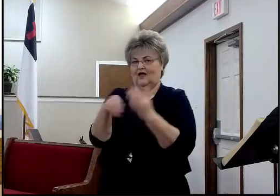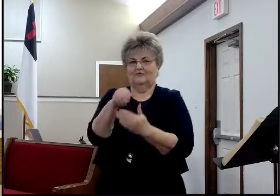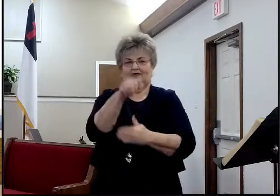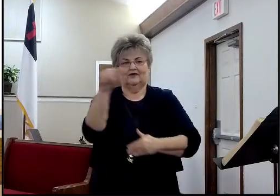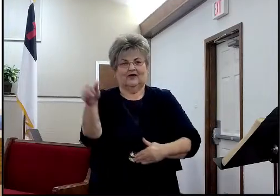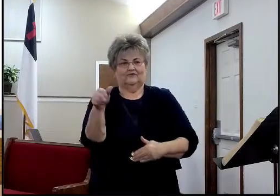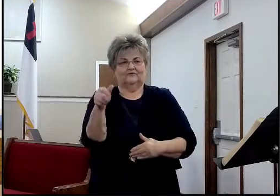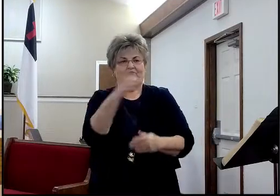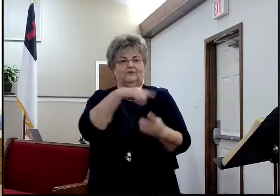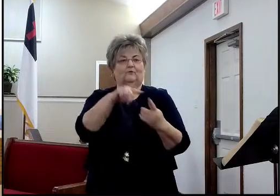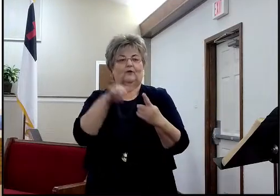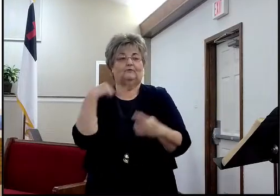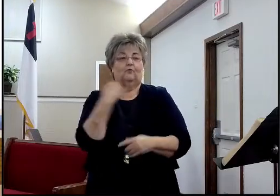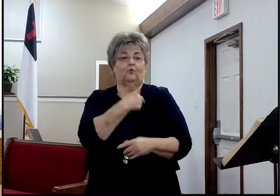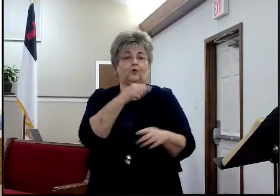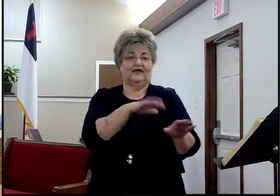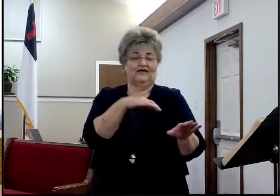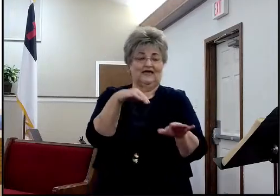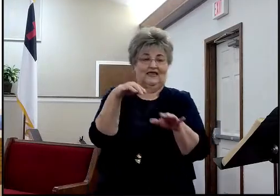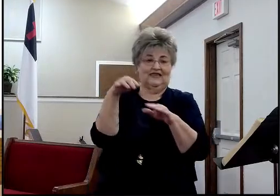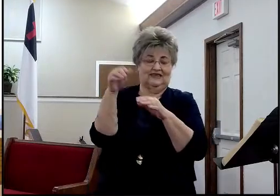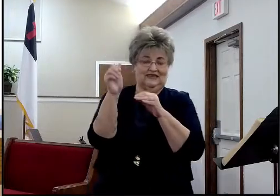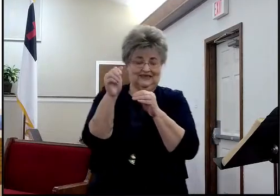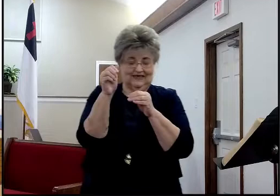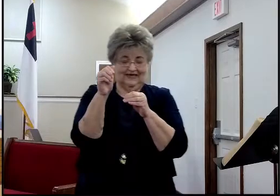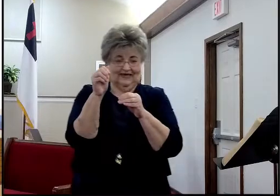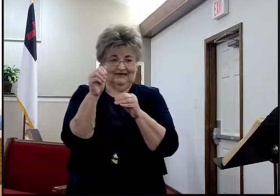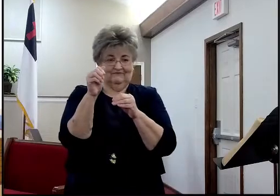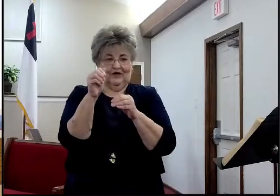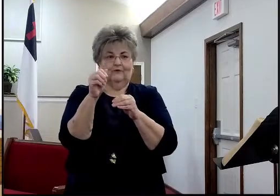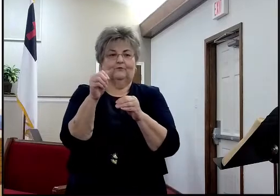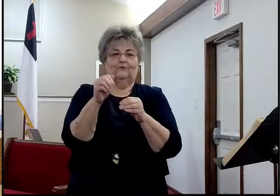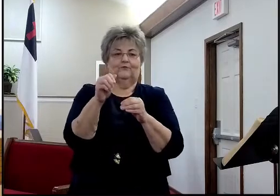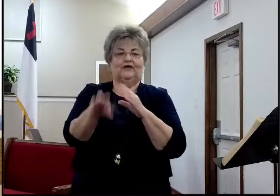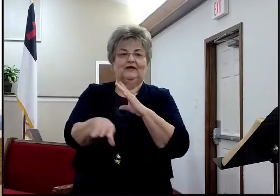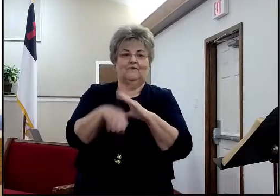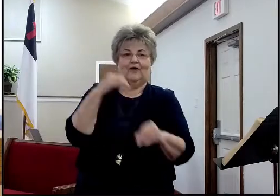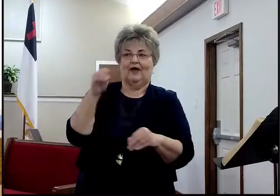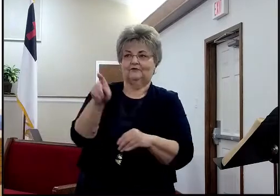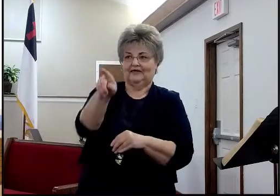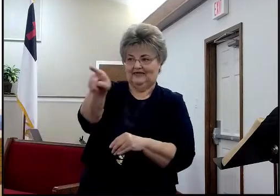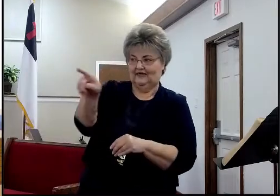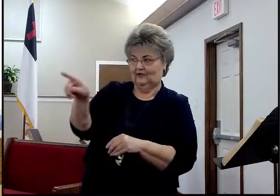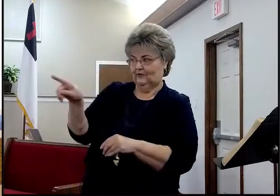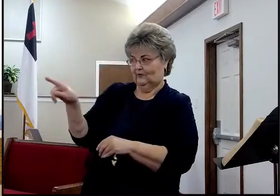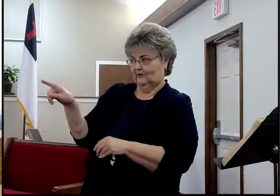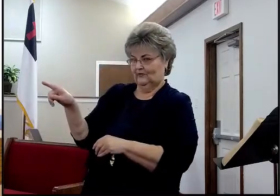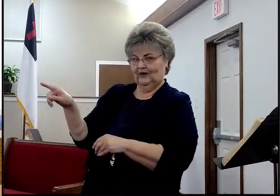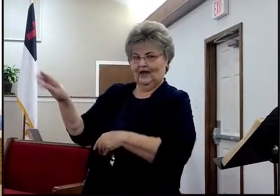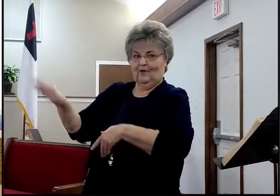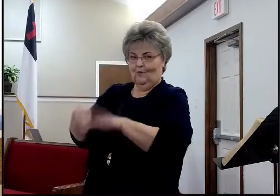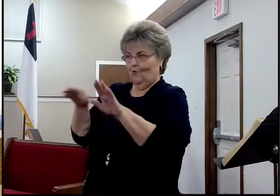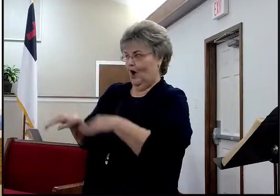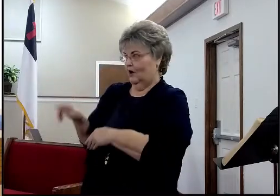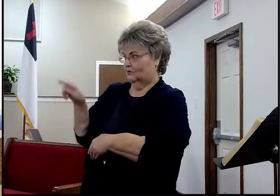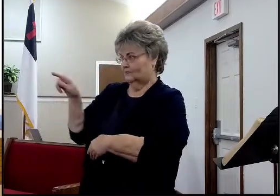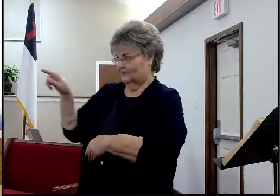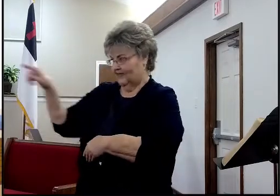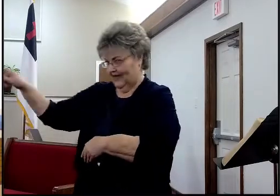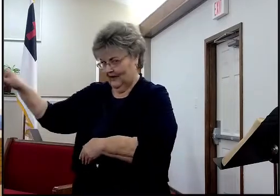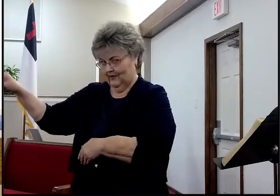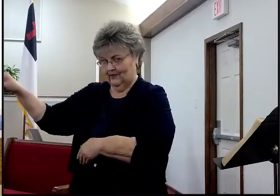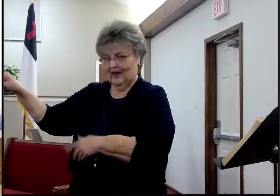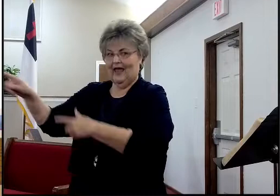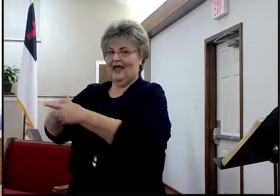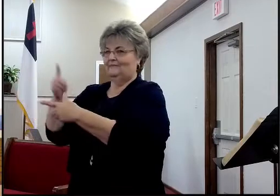hall, the walkway to the double doors, and go in the double doors. That way we don't have a lot of where's the line, here's